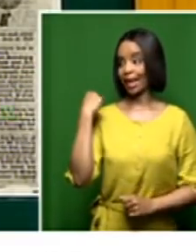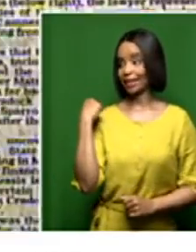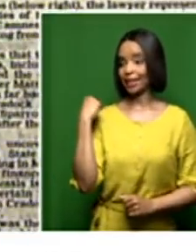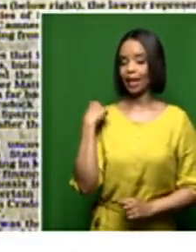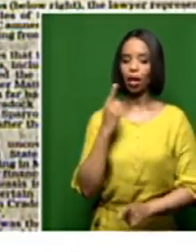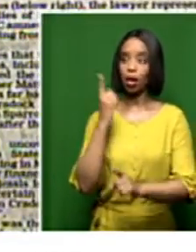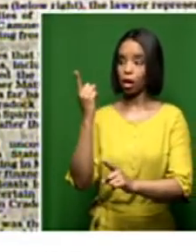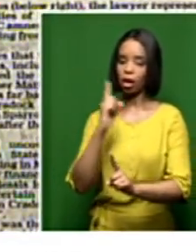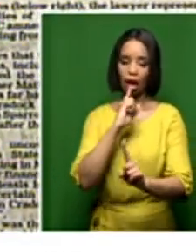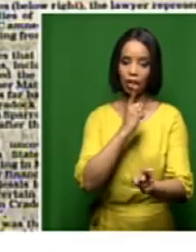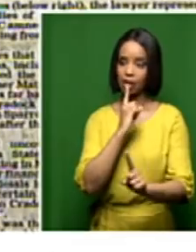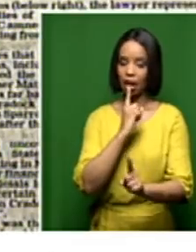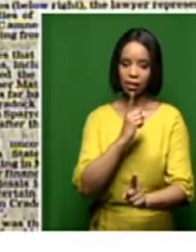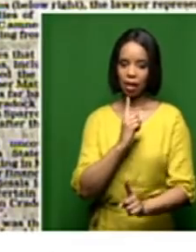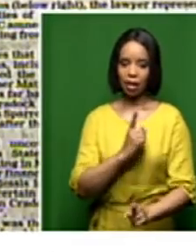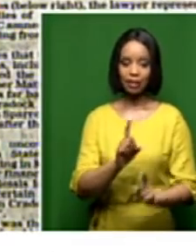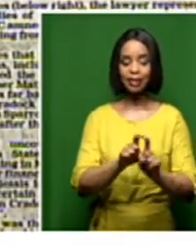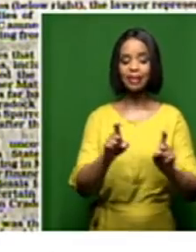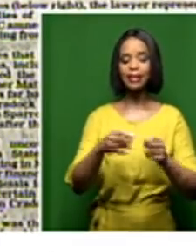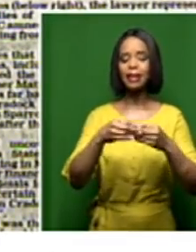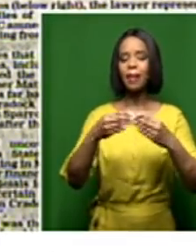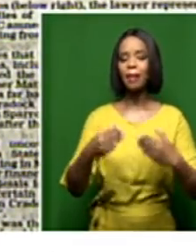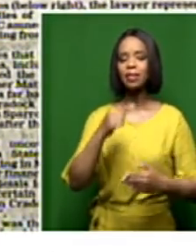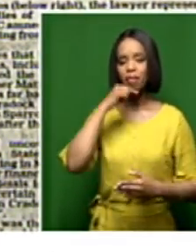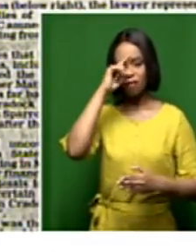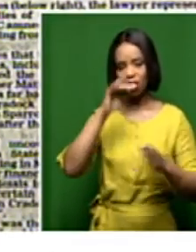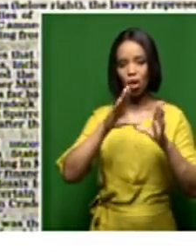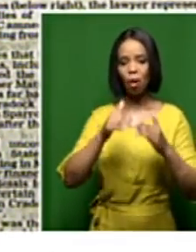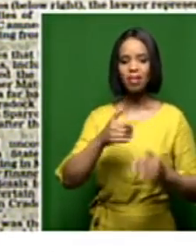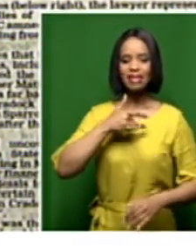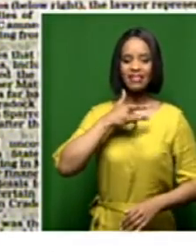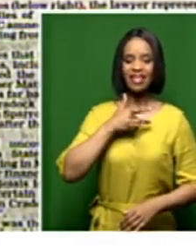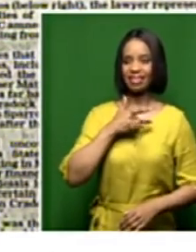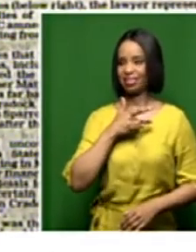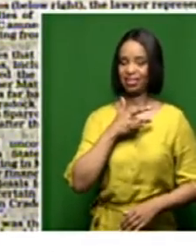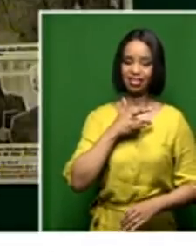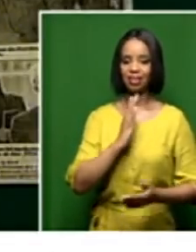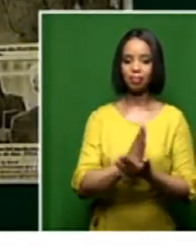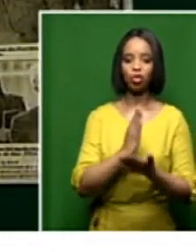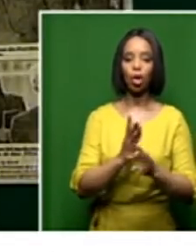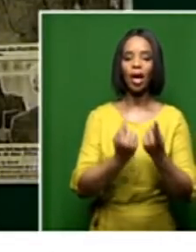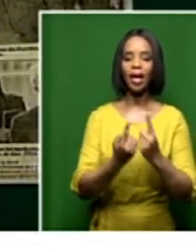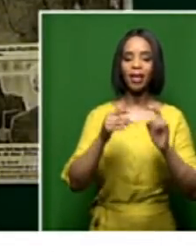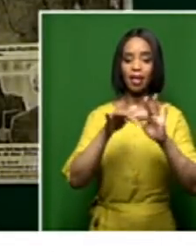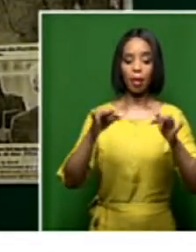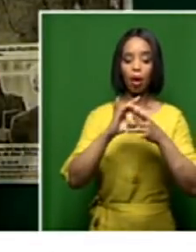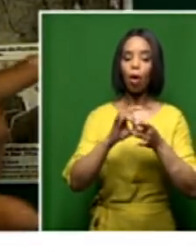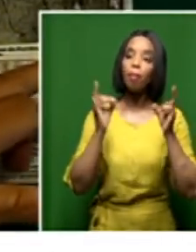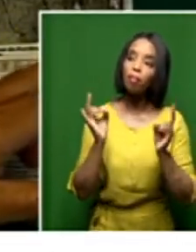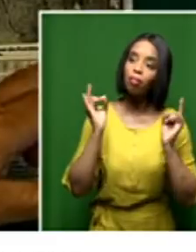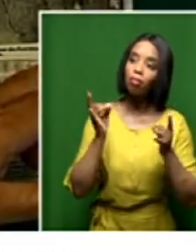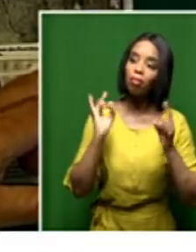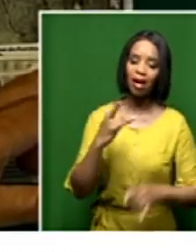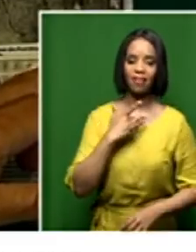as were South Africans who were looking on. I'm sure many were left still wondering, looking for answers to some of the questions.